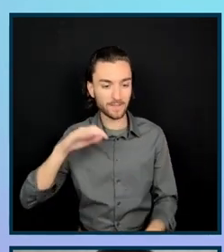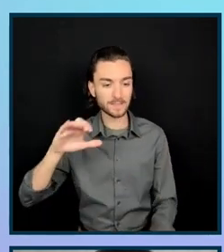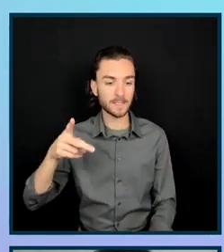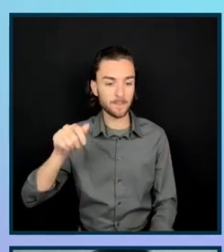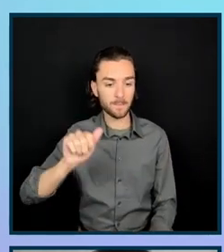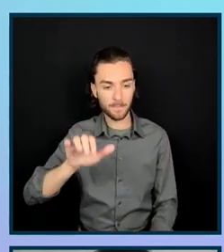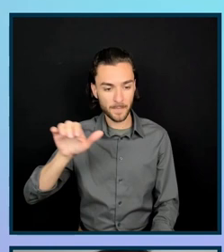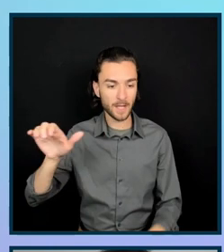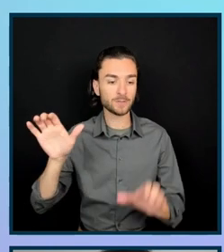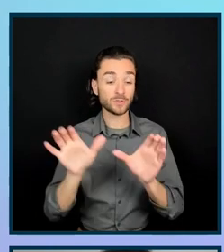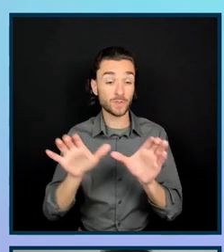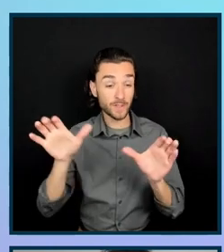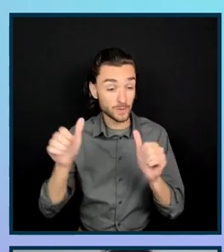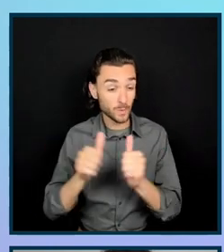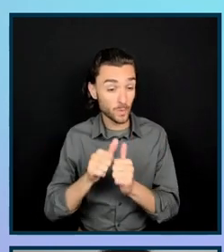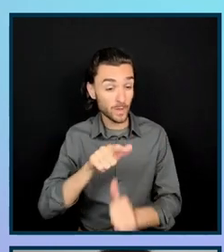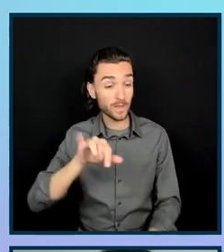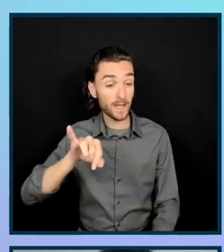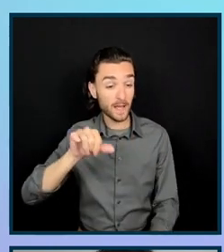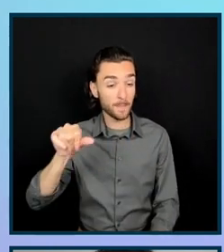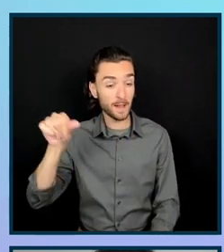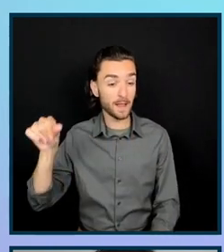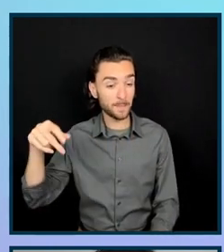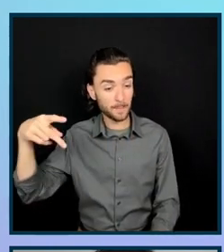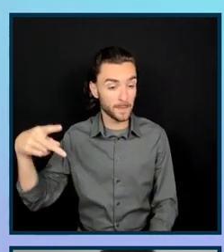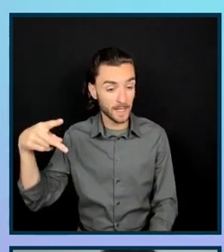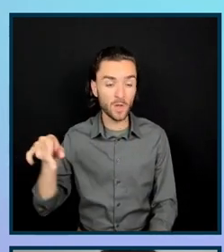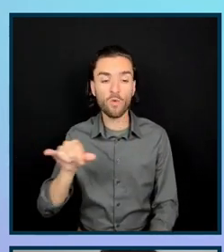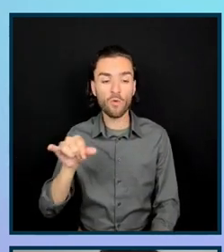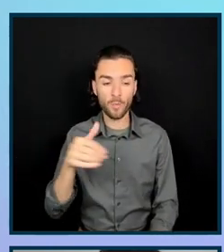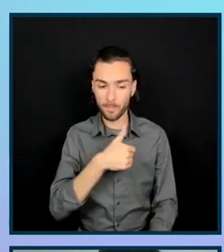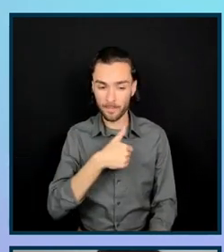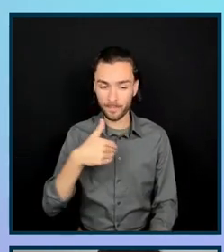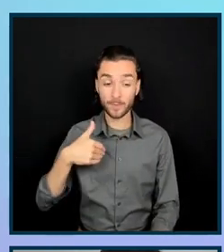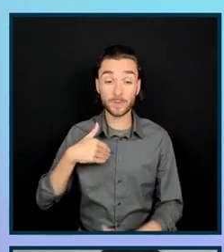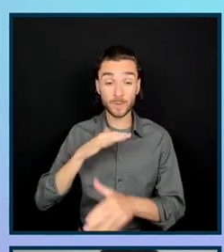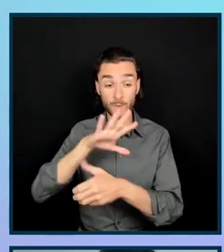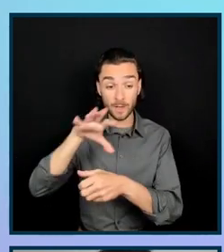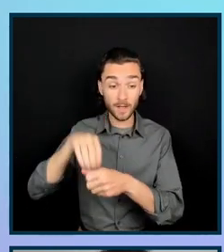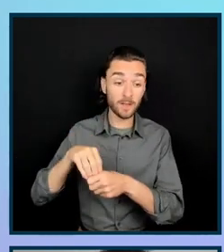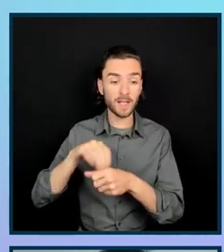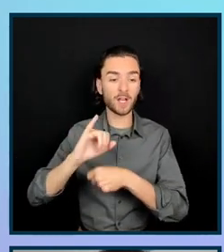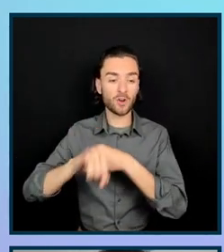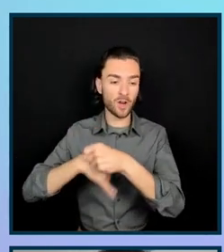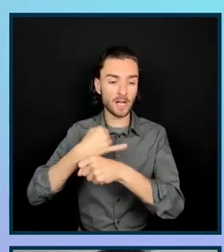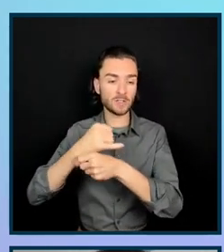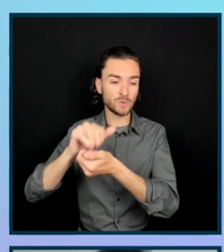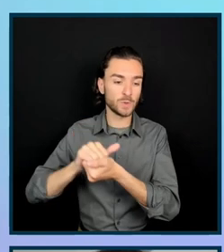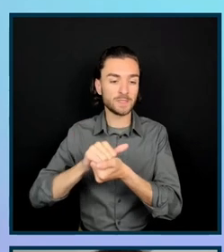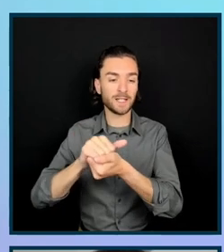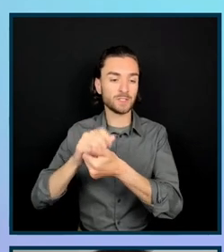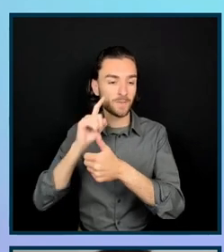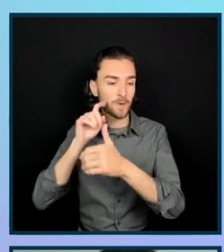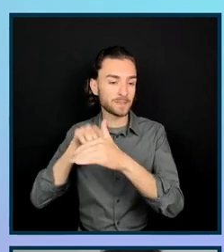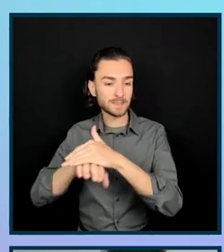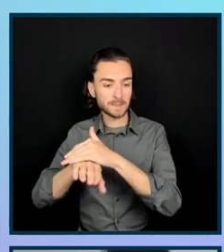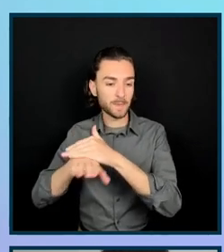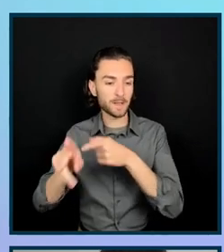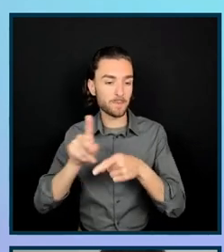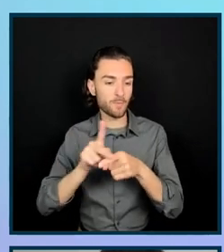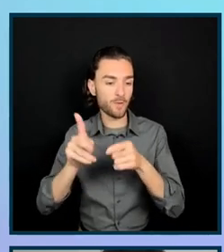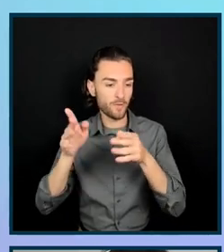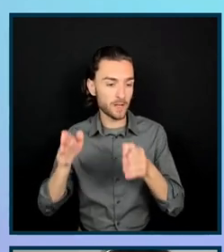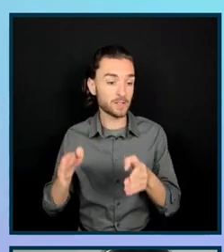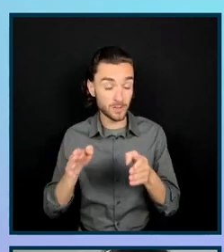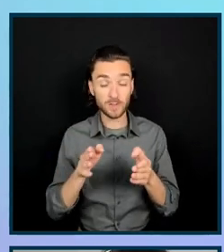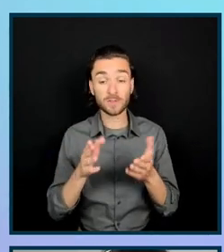the IAAP, where we are also both members of the International Association for Accessibility Professionals. And by way